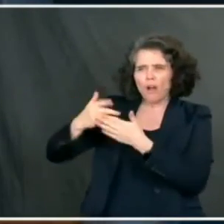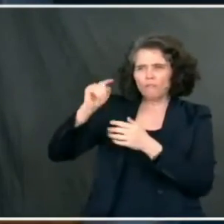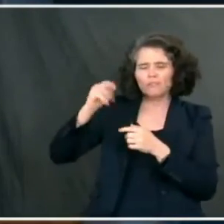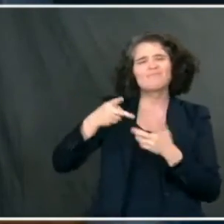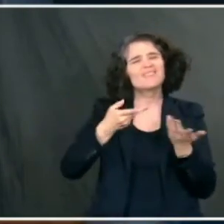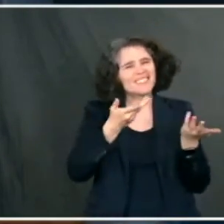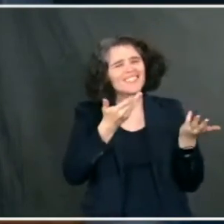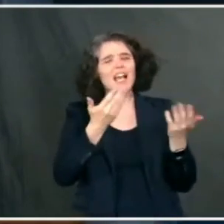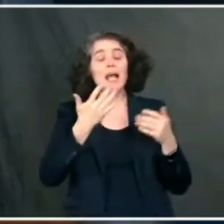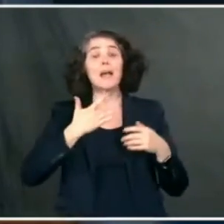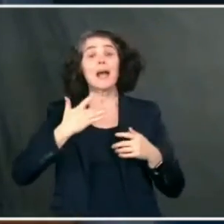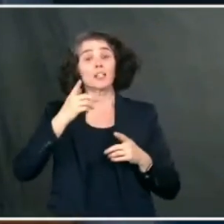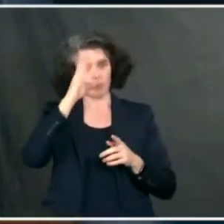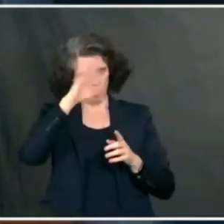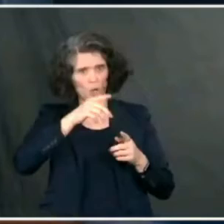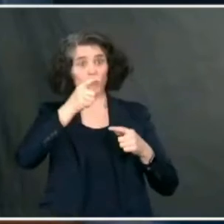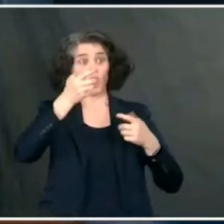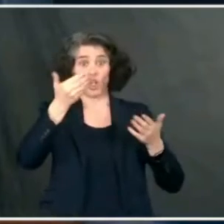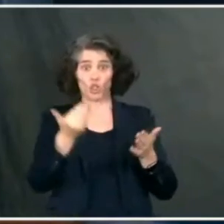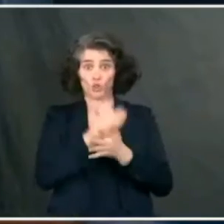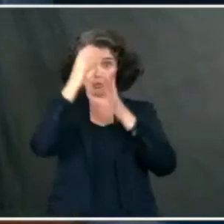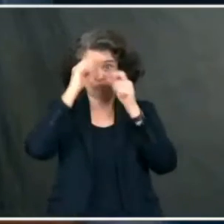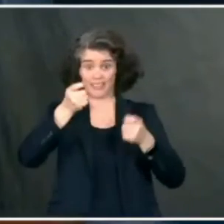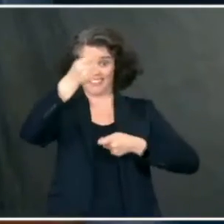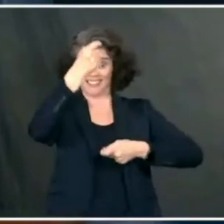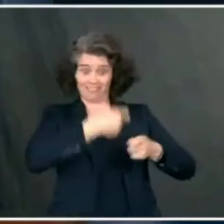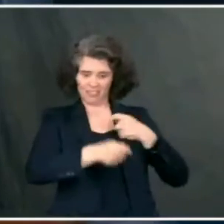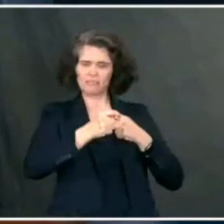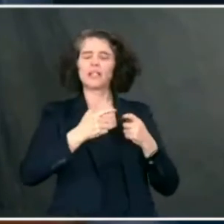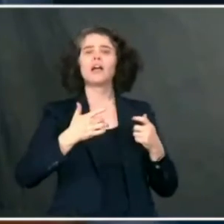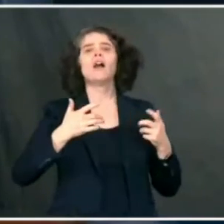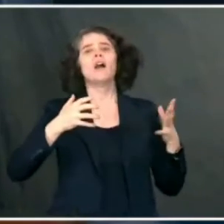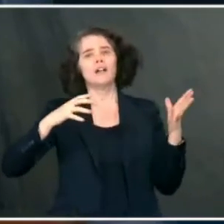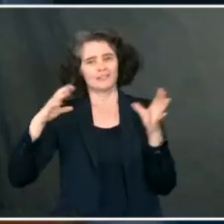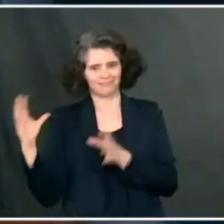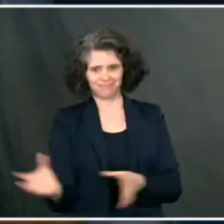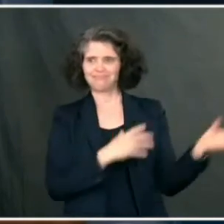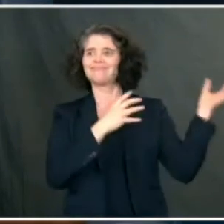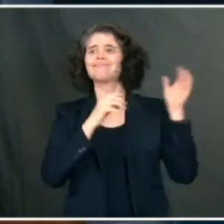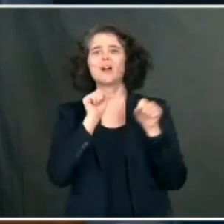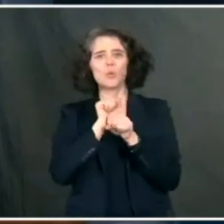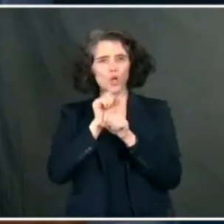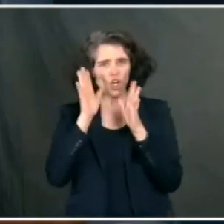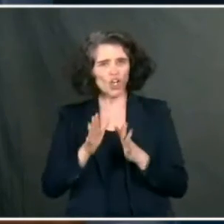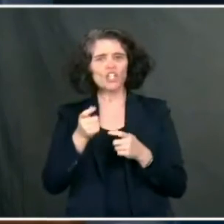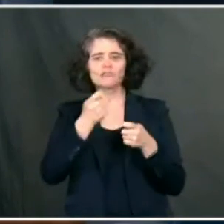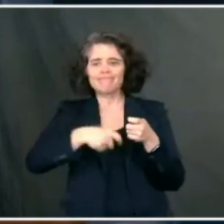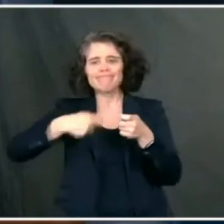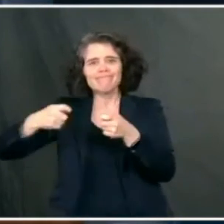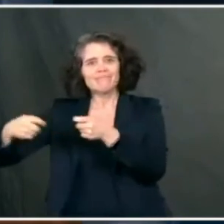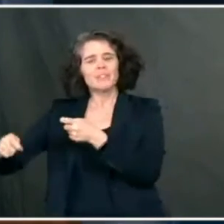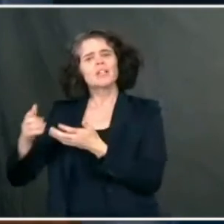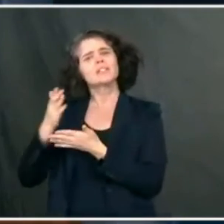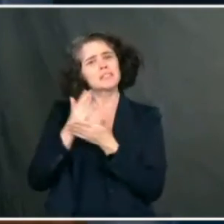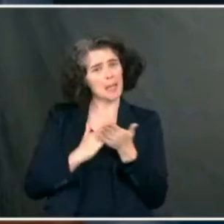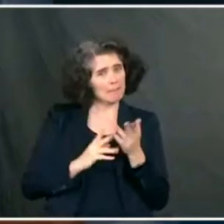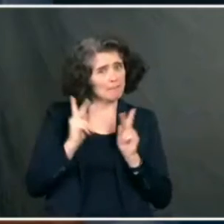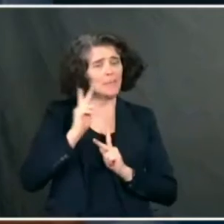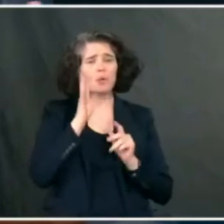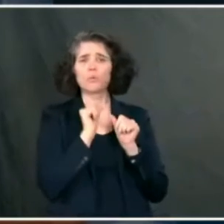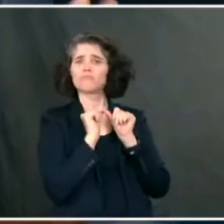changeover in political appointees and nominees and people who will serve in a variety of roles. There are some people,